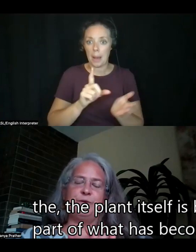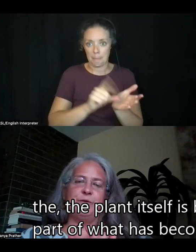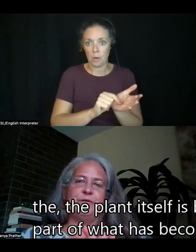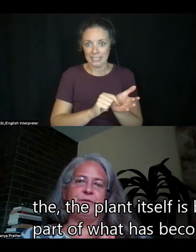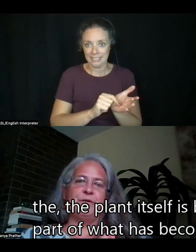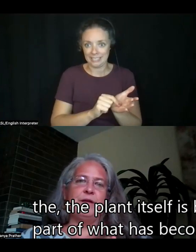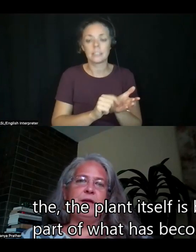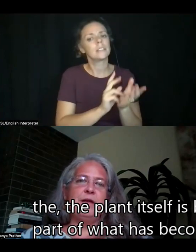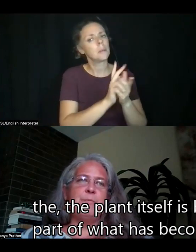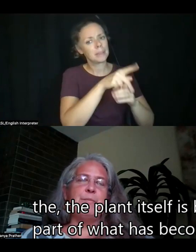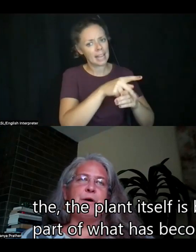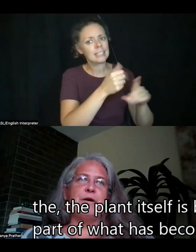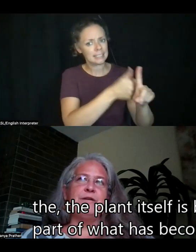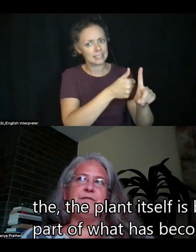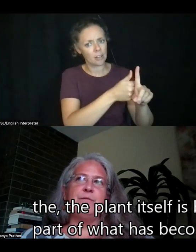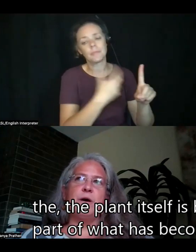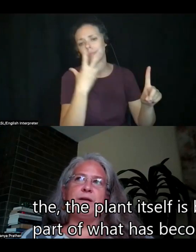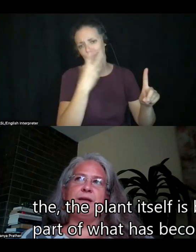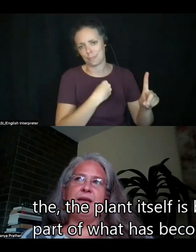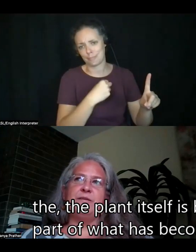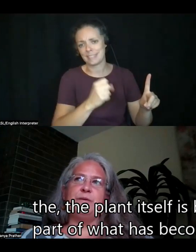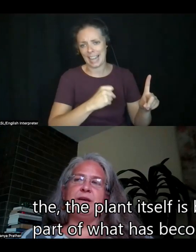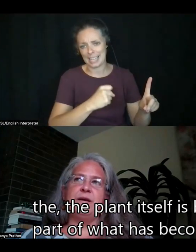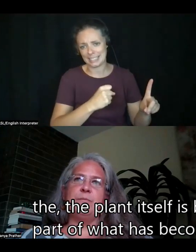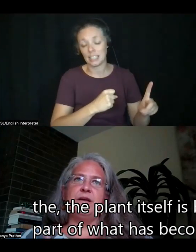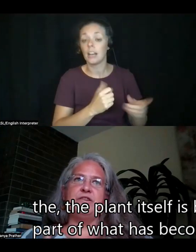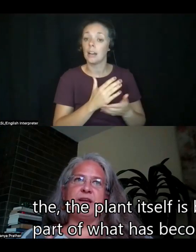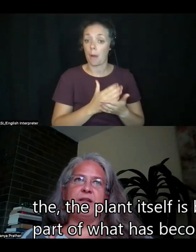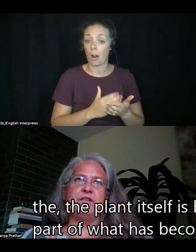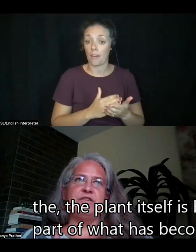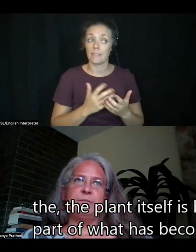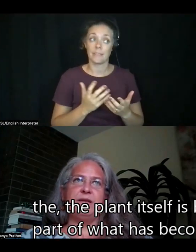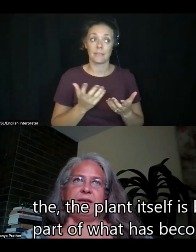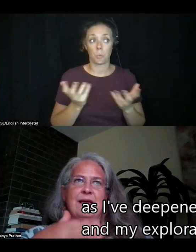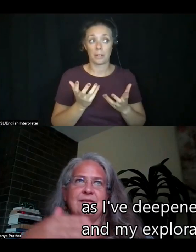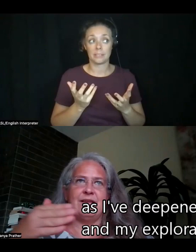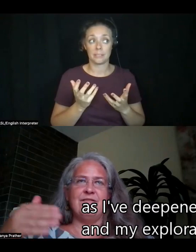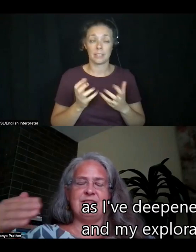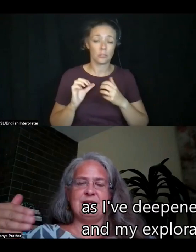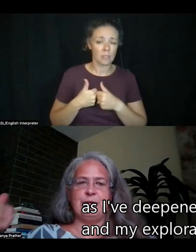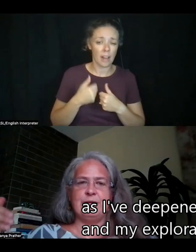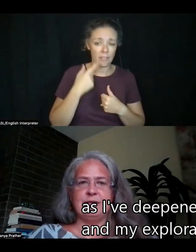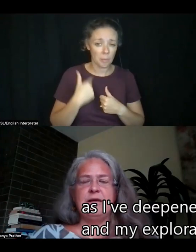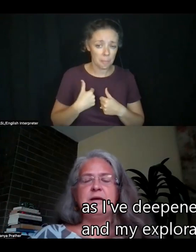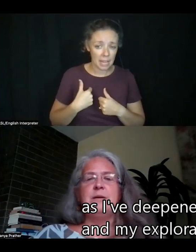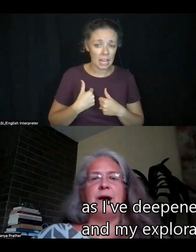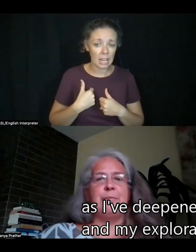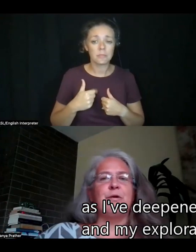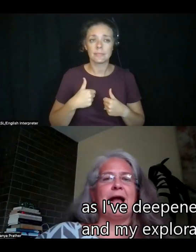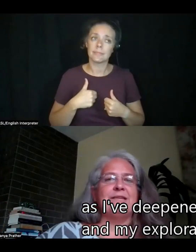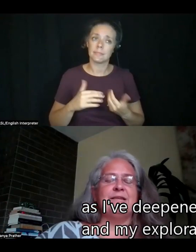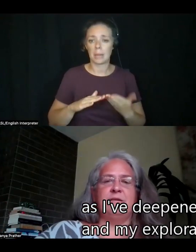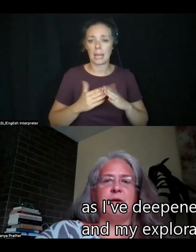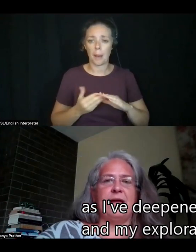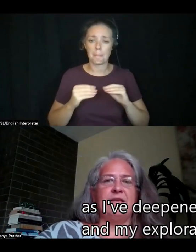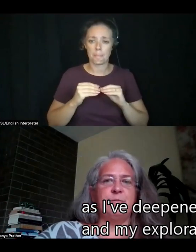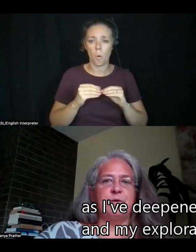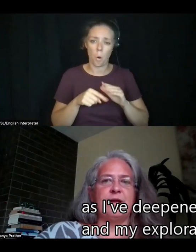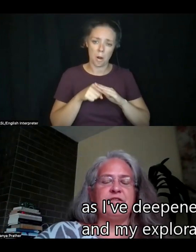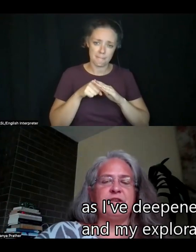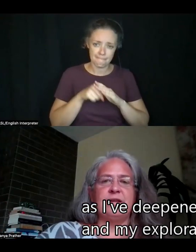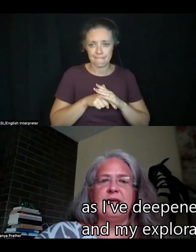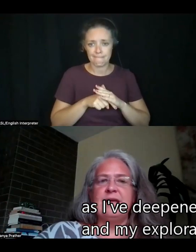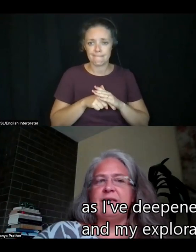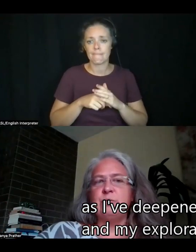is beautiful. But part of what has become a challenge to me as I've deepened my practice and my